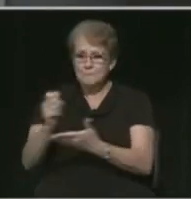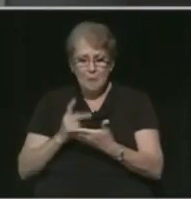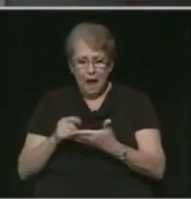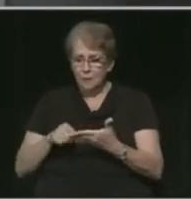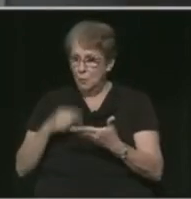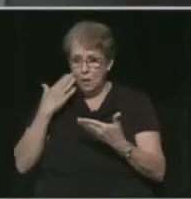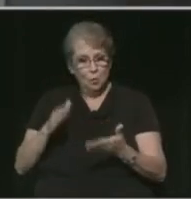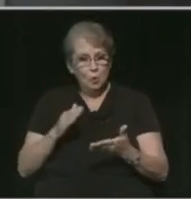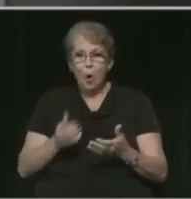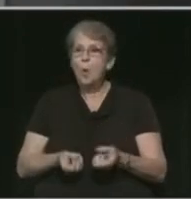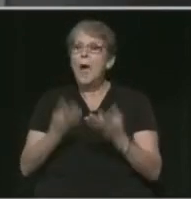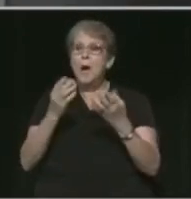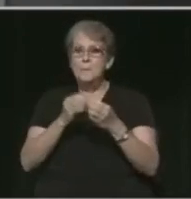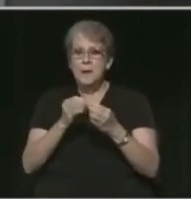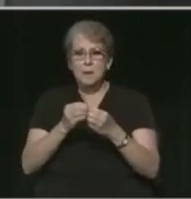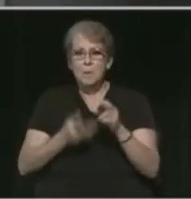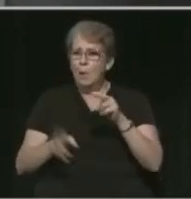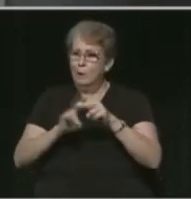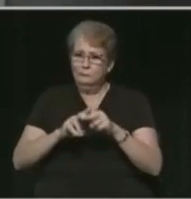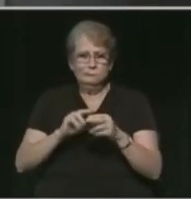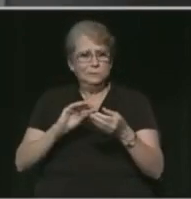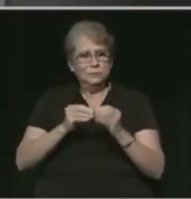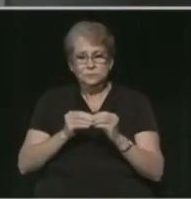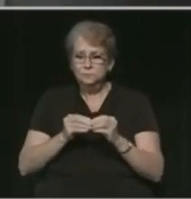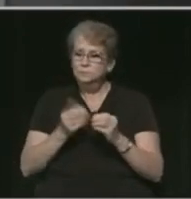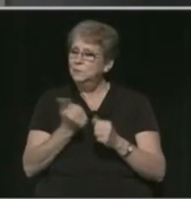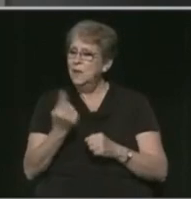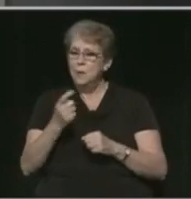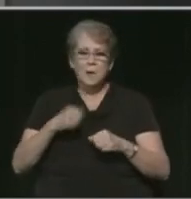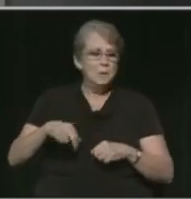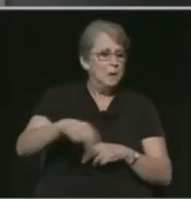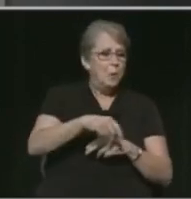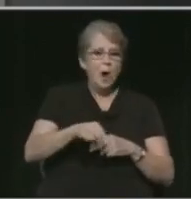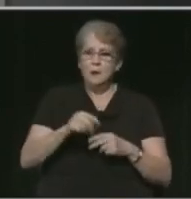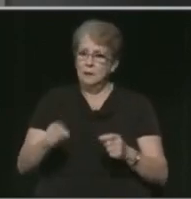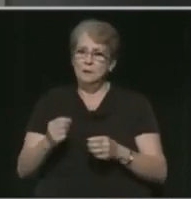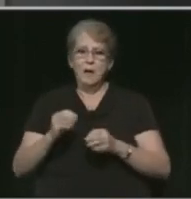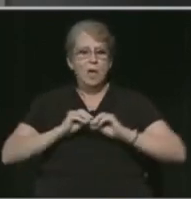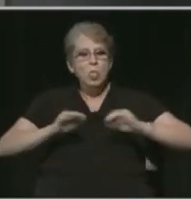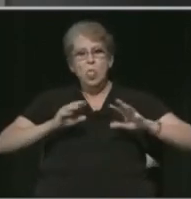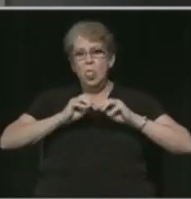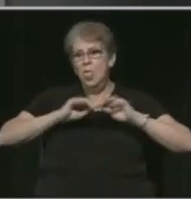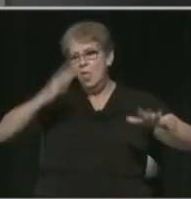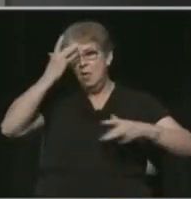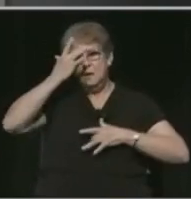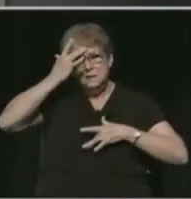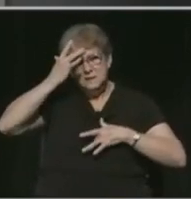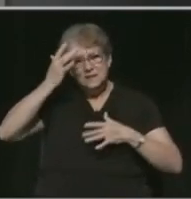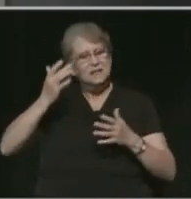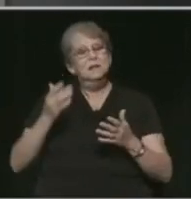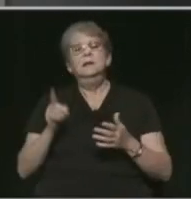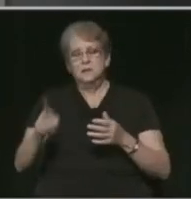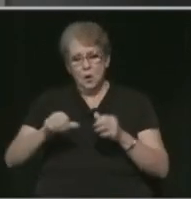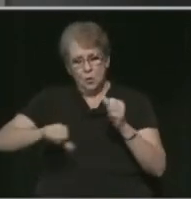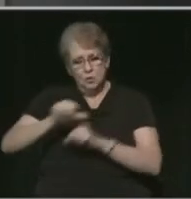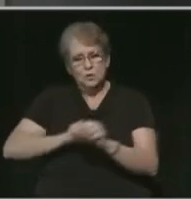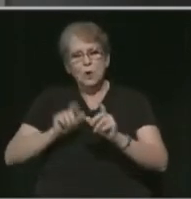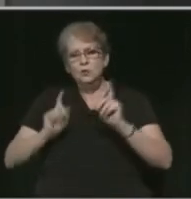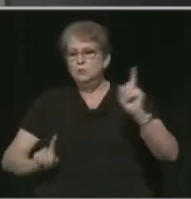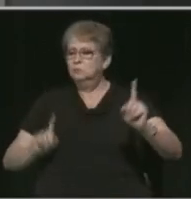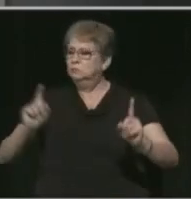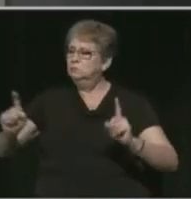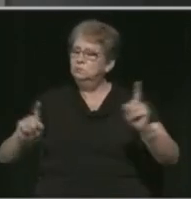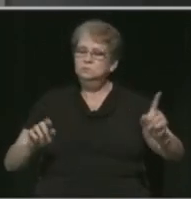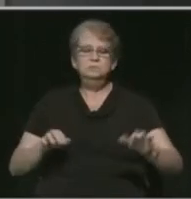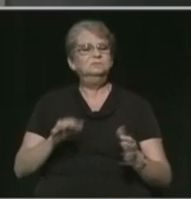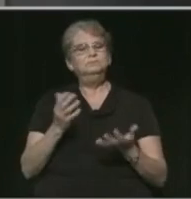don't know how many more have got it. Anybody could be walking around and causing that. So that social distance, that element of